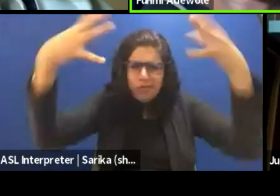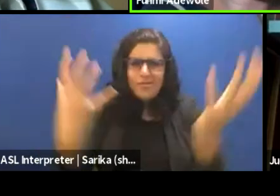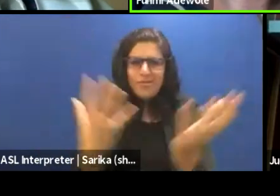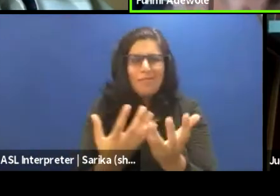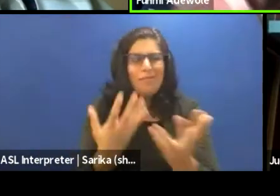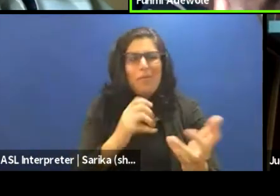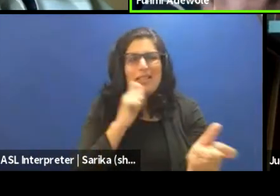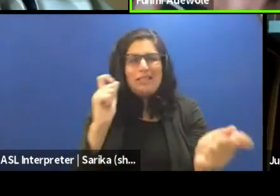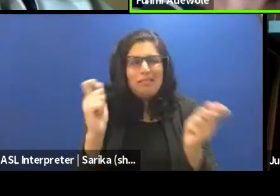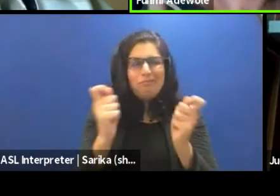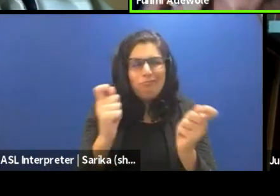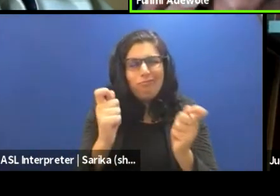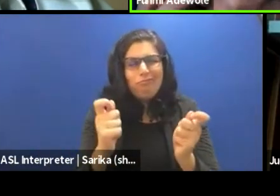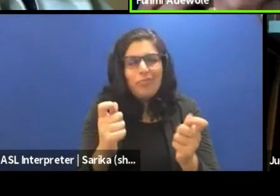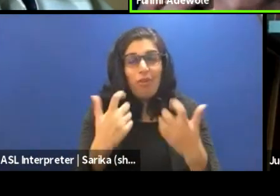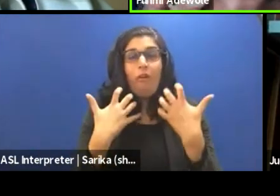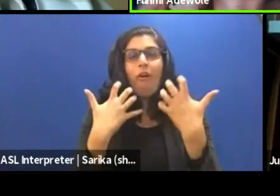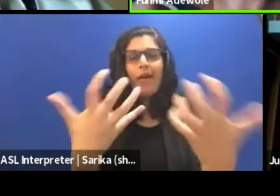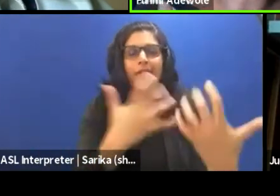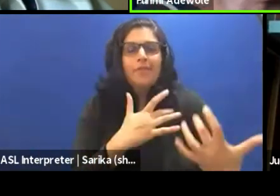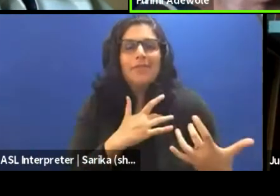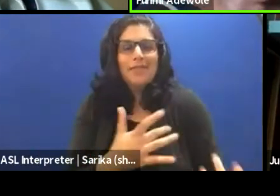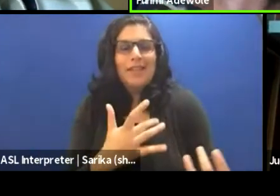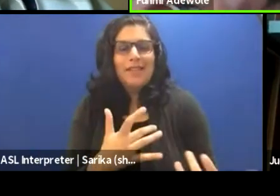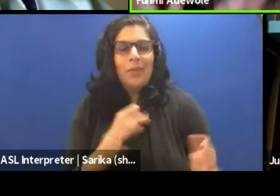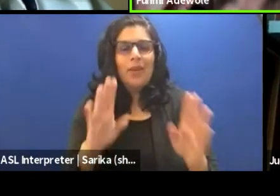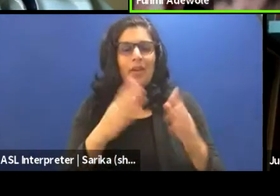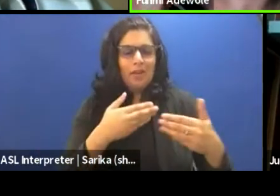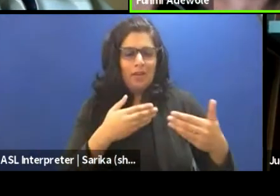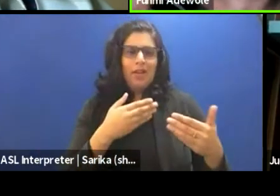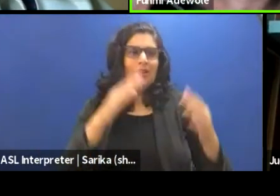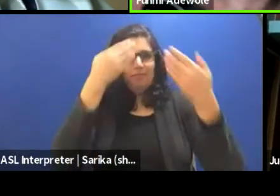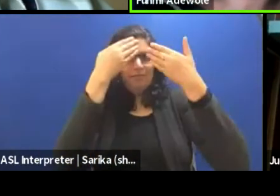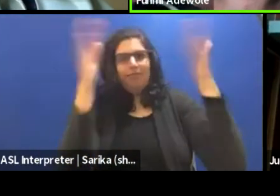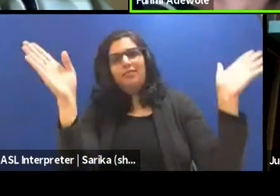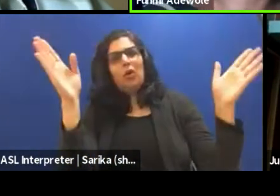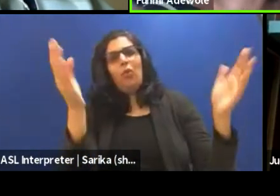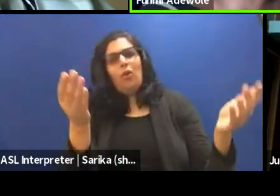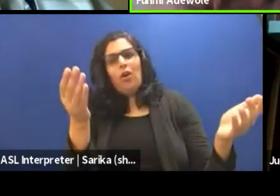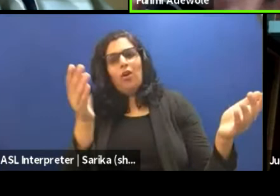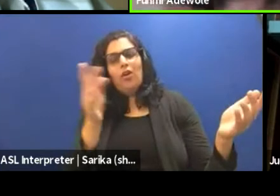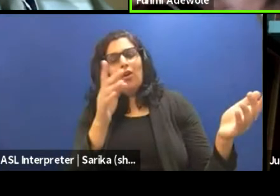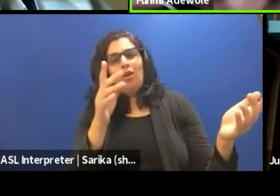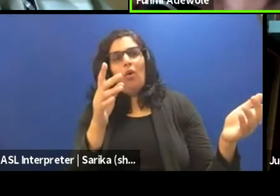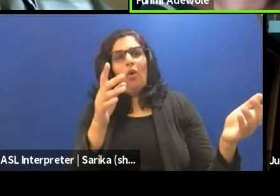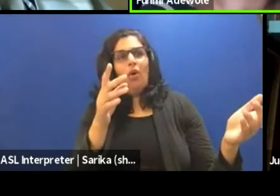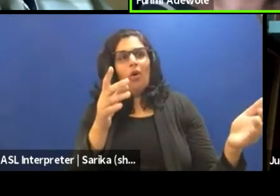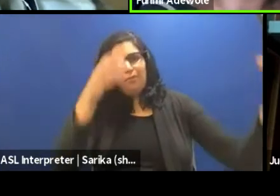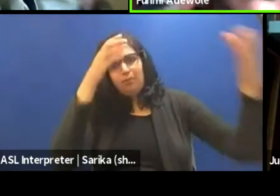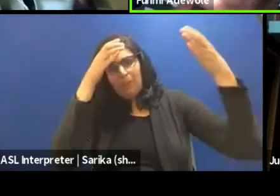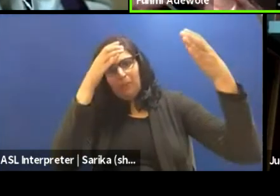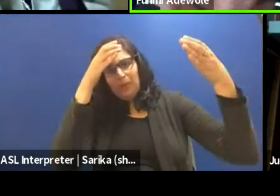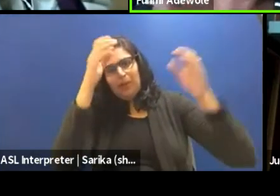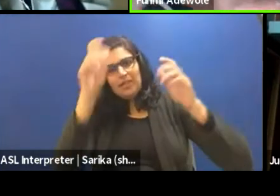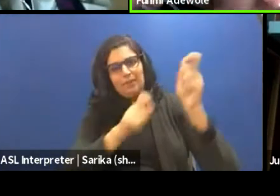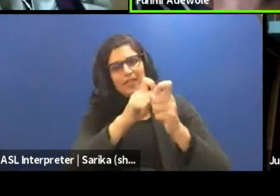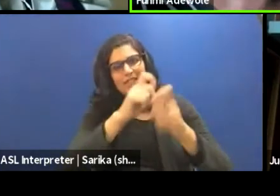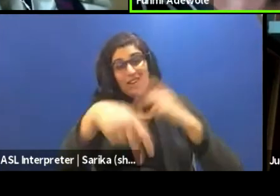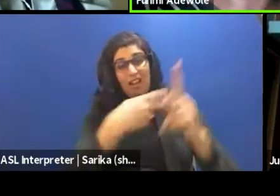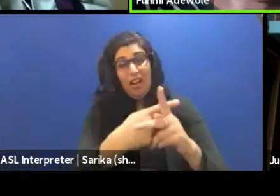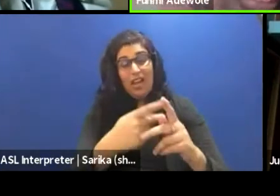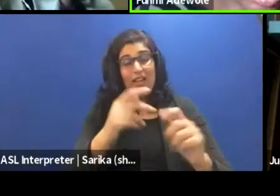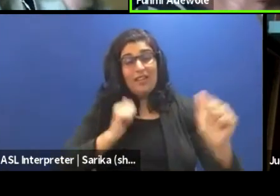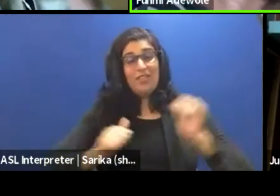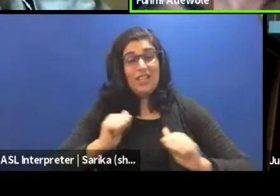change, because the audience audience is open to that, or the audience is quite literate in a certain kind of theatre, and your work